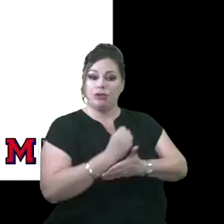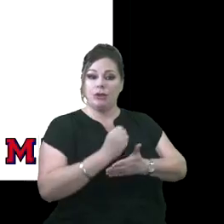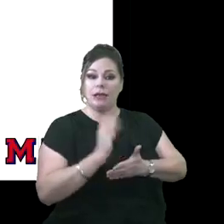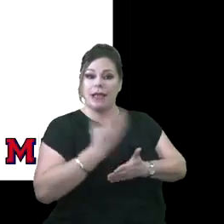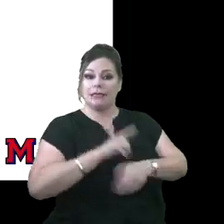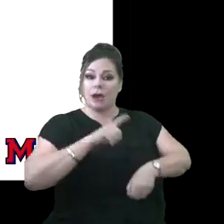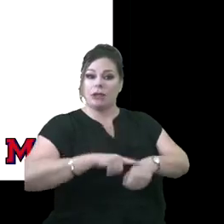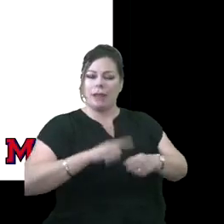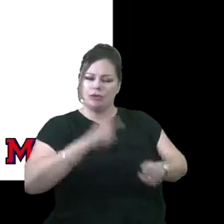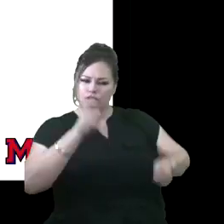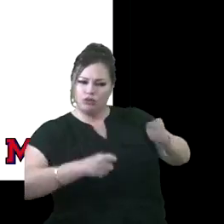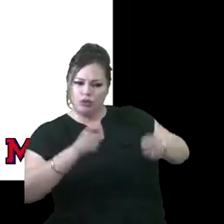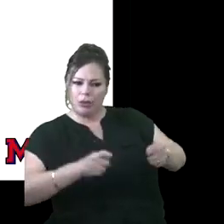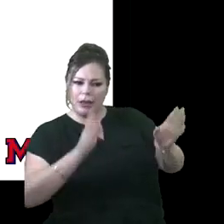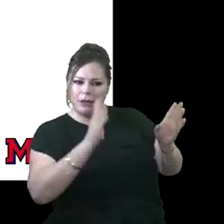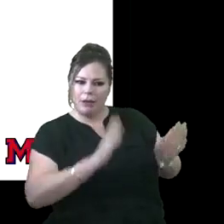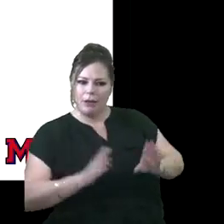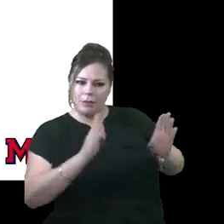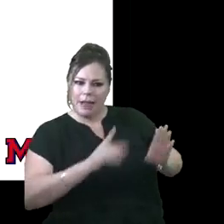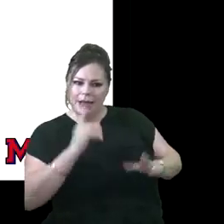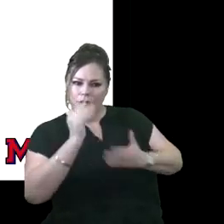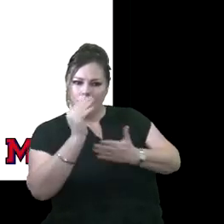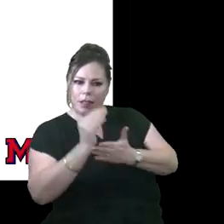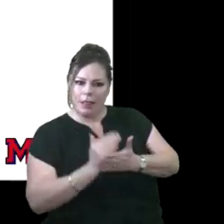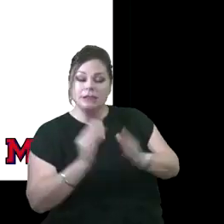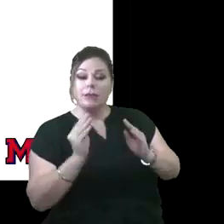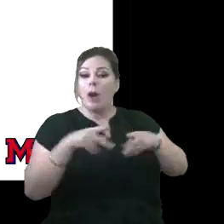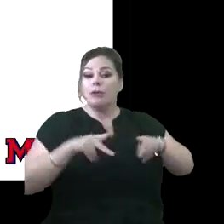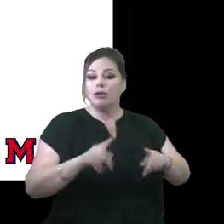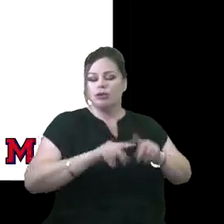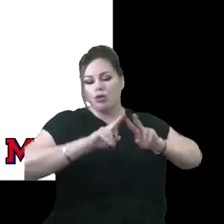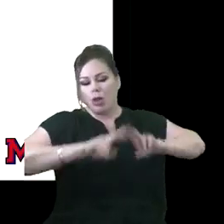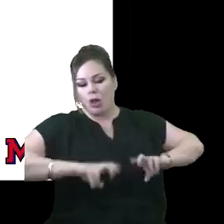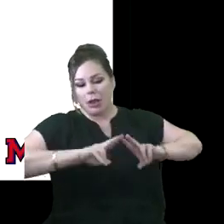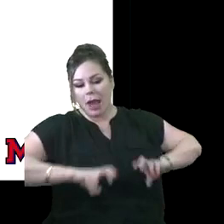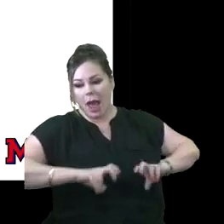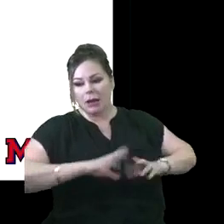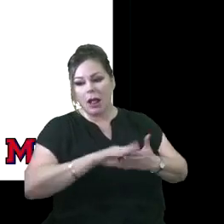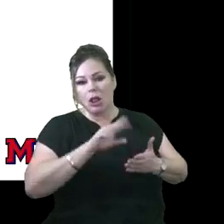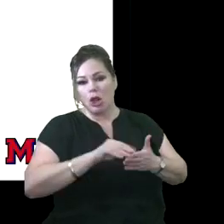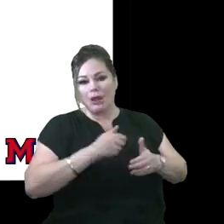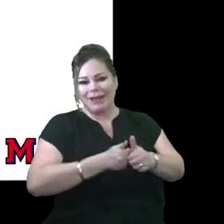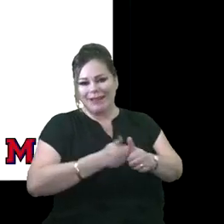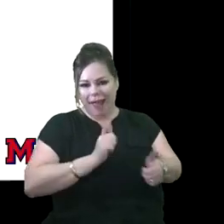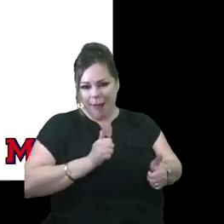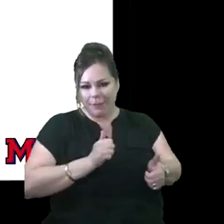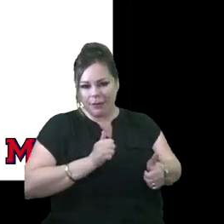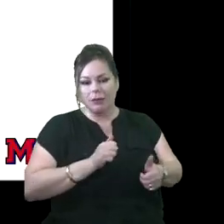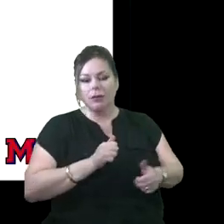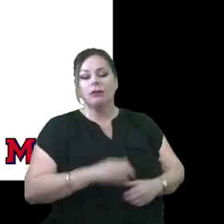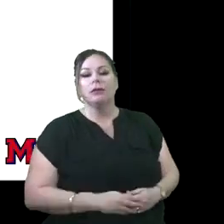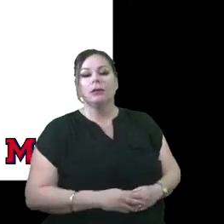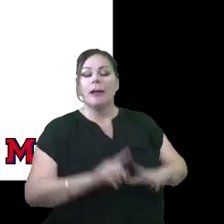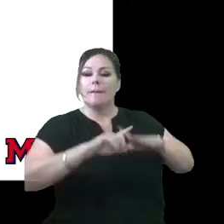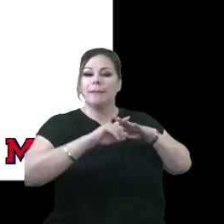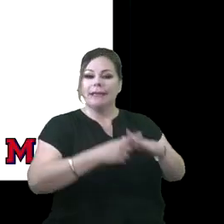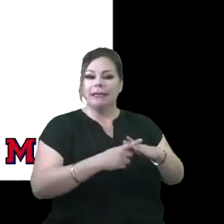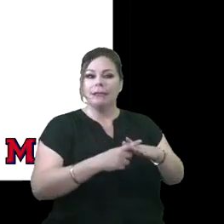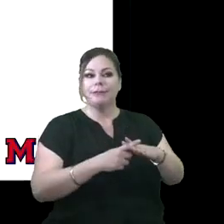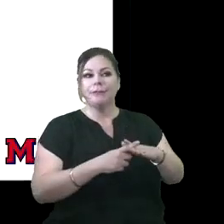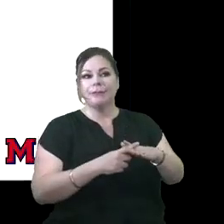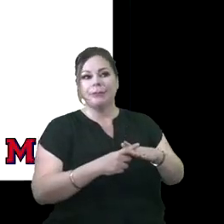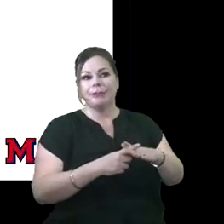our lesson planning. It gives us an opportunity to really look at learning gaps that students have and begin to